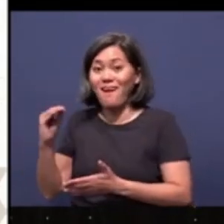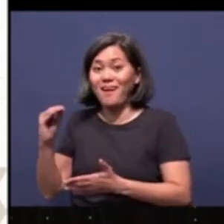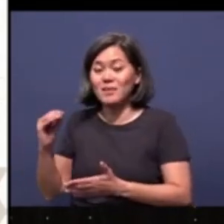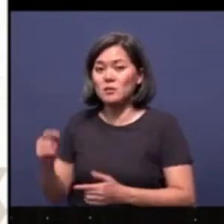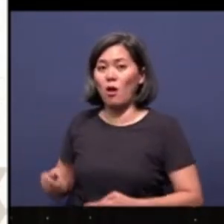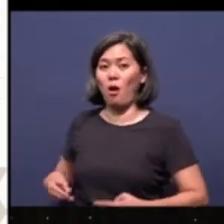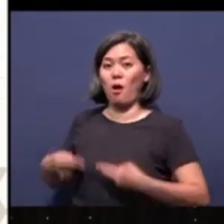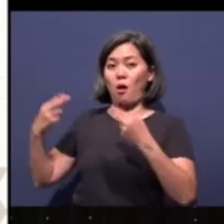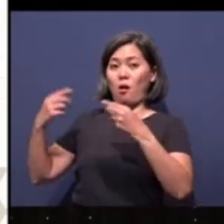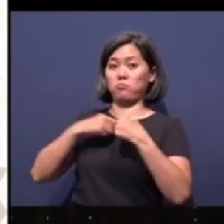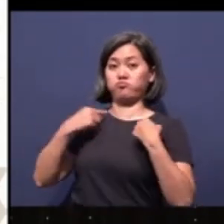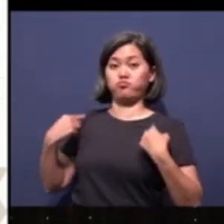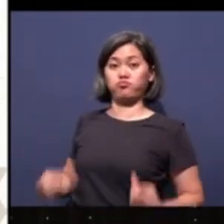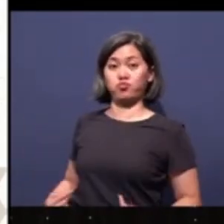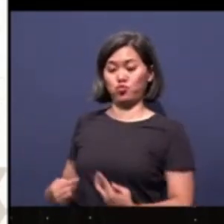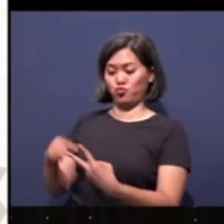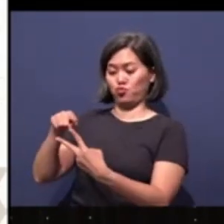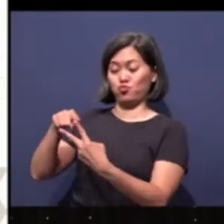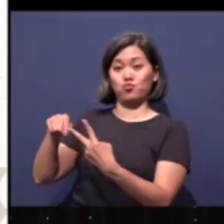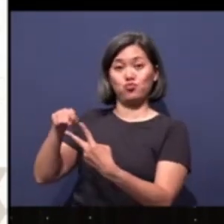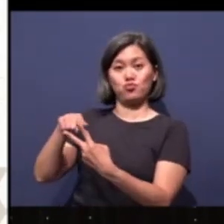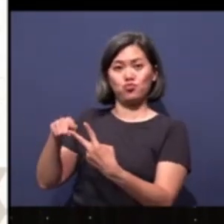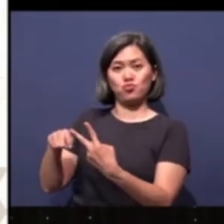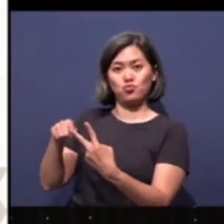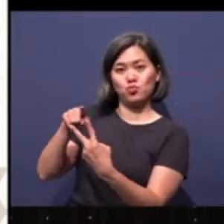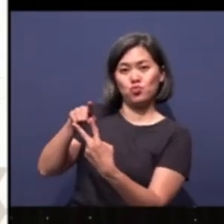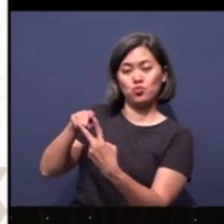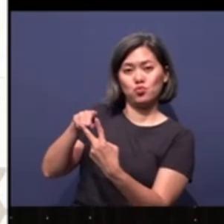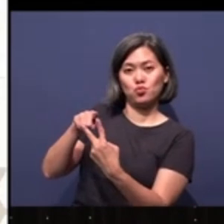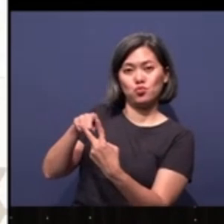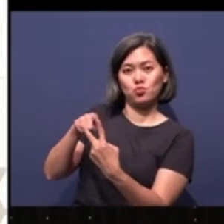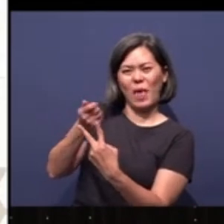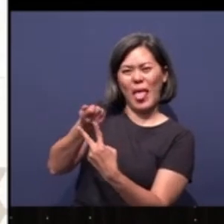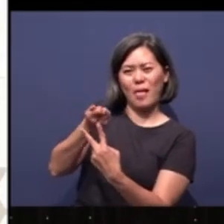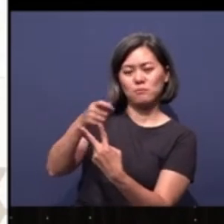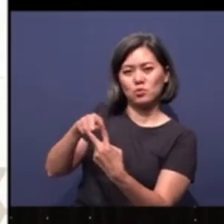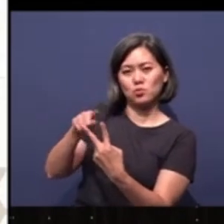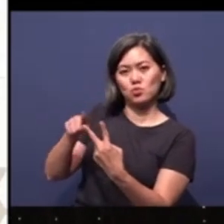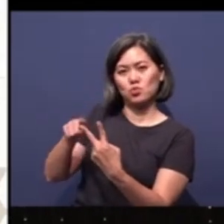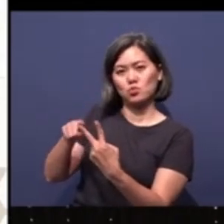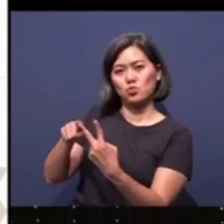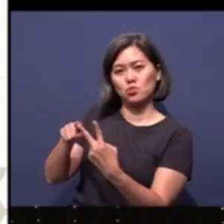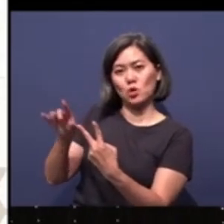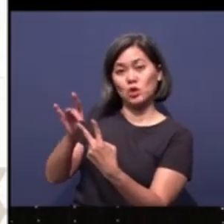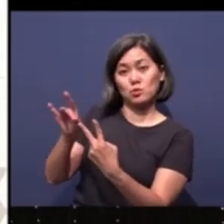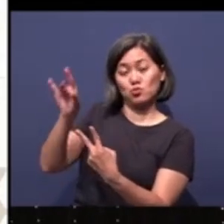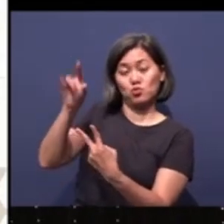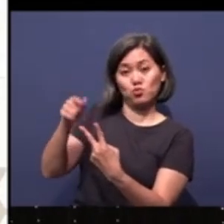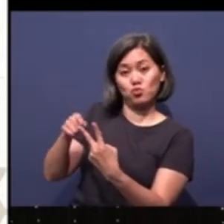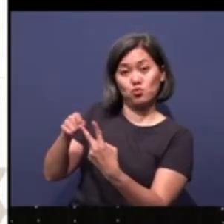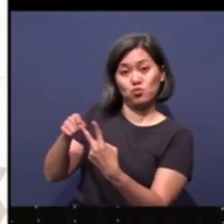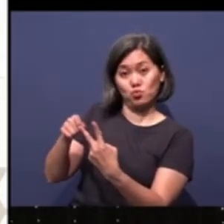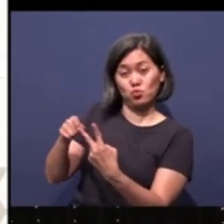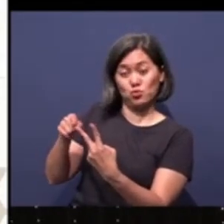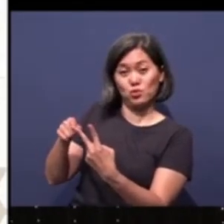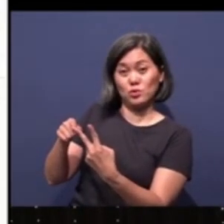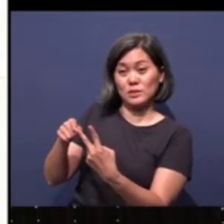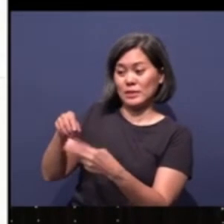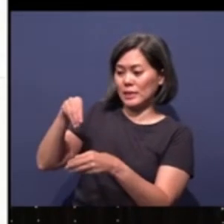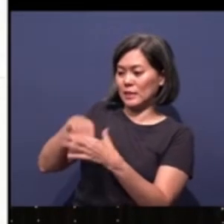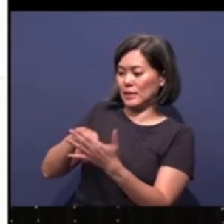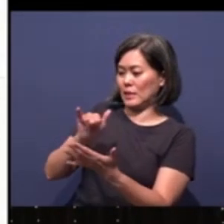and the high priest, where one is in charge of administration, one's in charge of the spiritual aspect of this